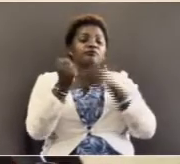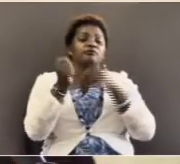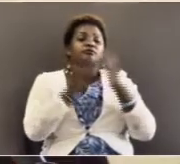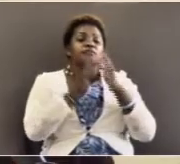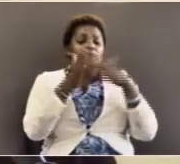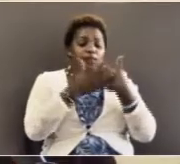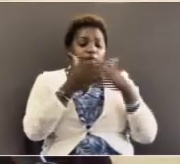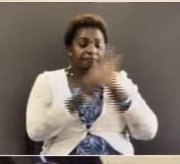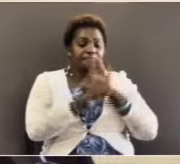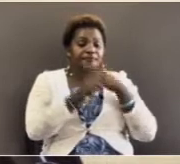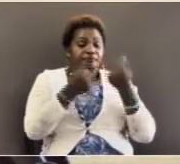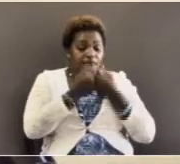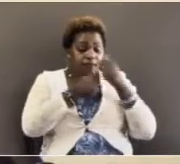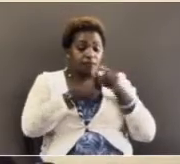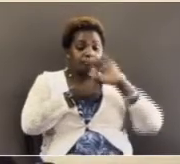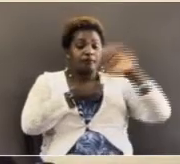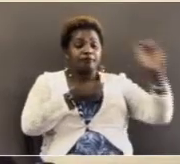had happened in Jerusalem.